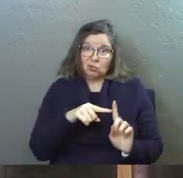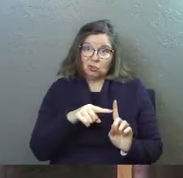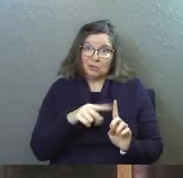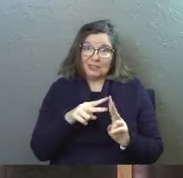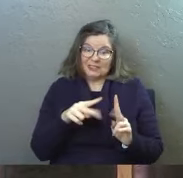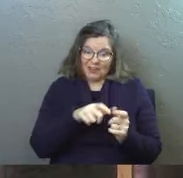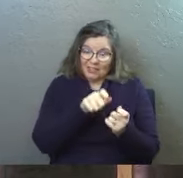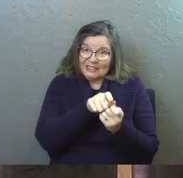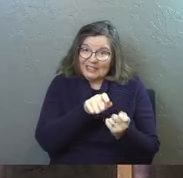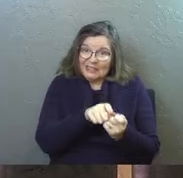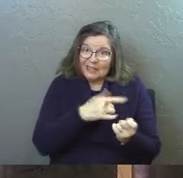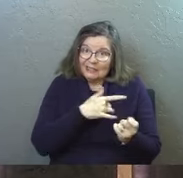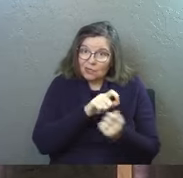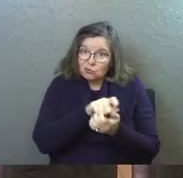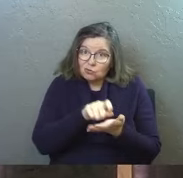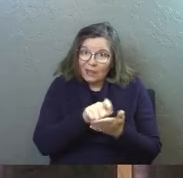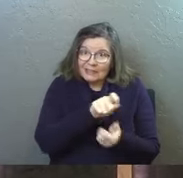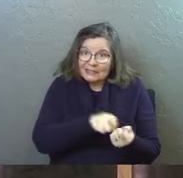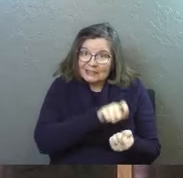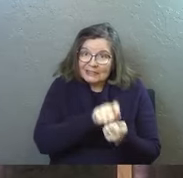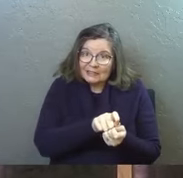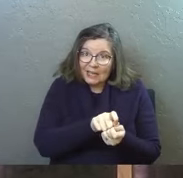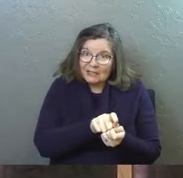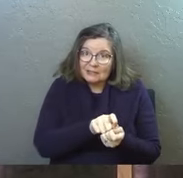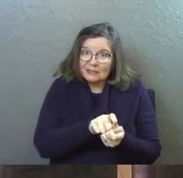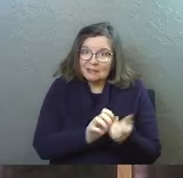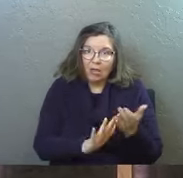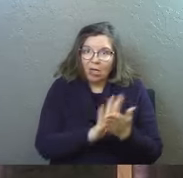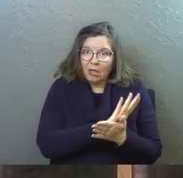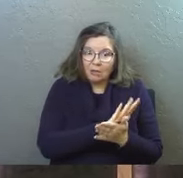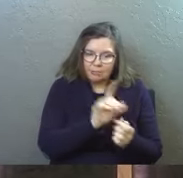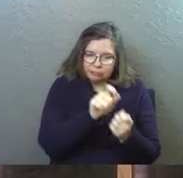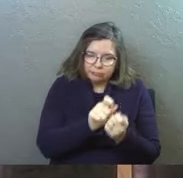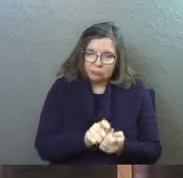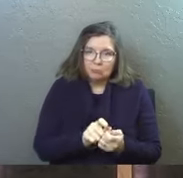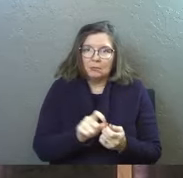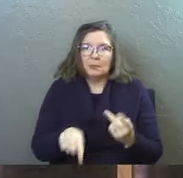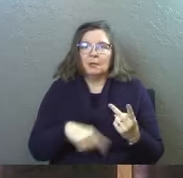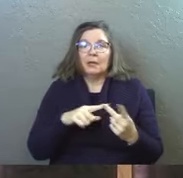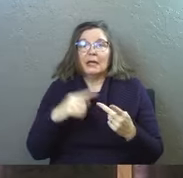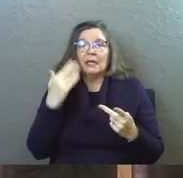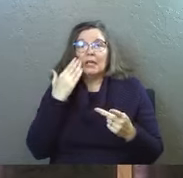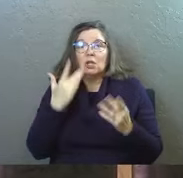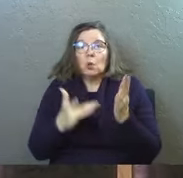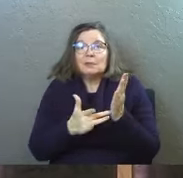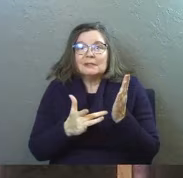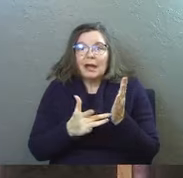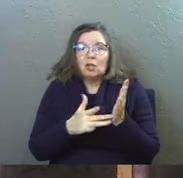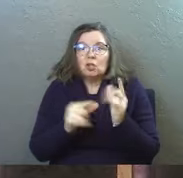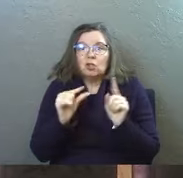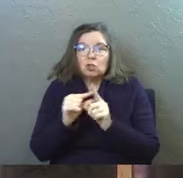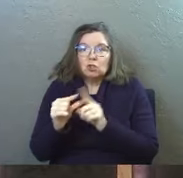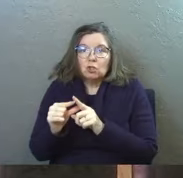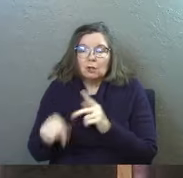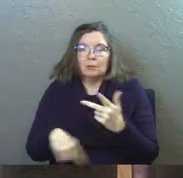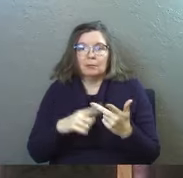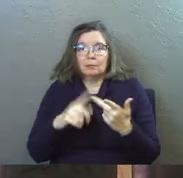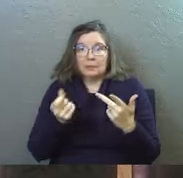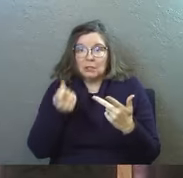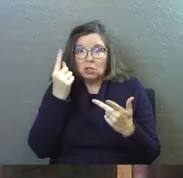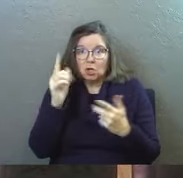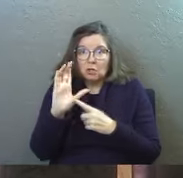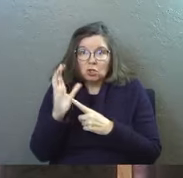he's very detailed. He knows technical terms. He understands culture. He understands language.